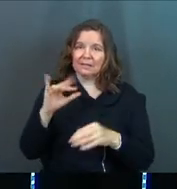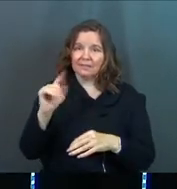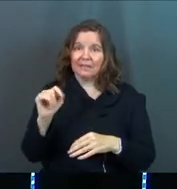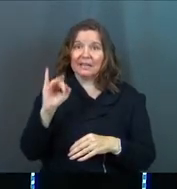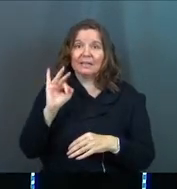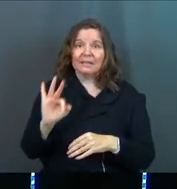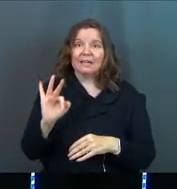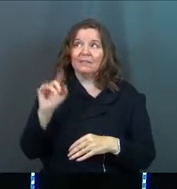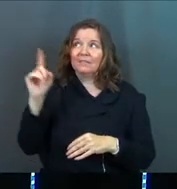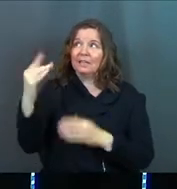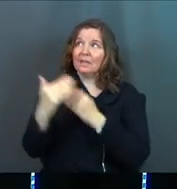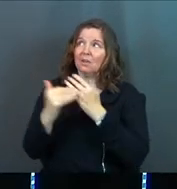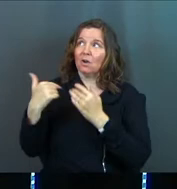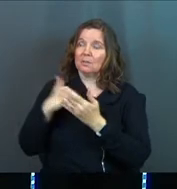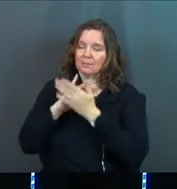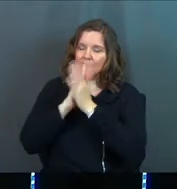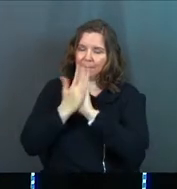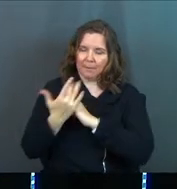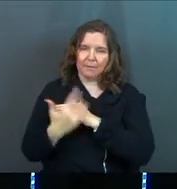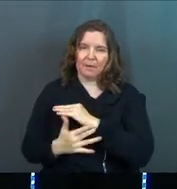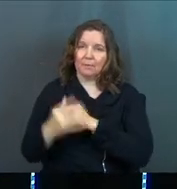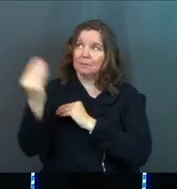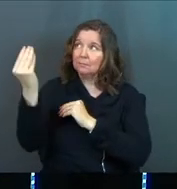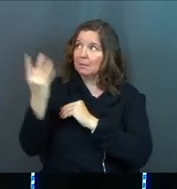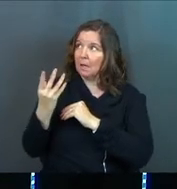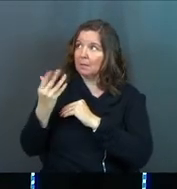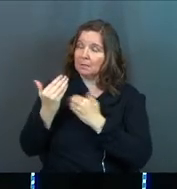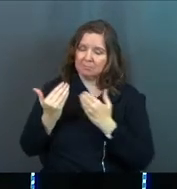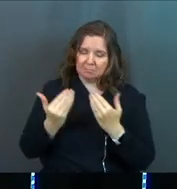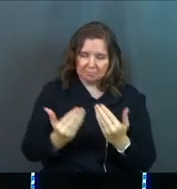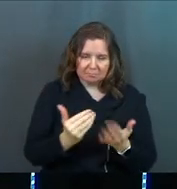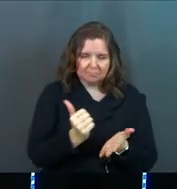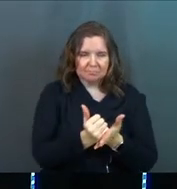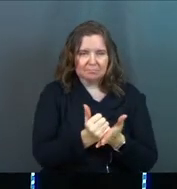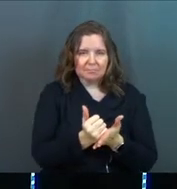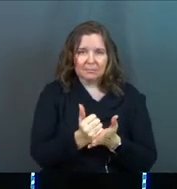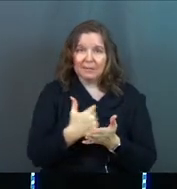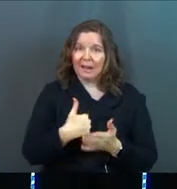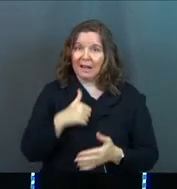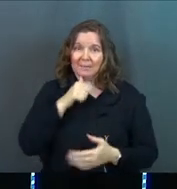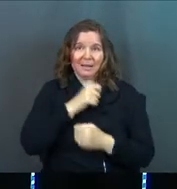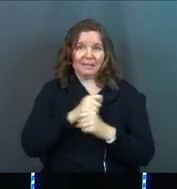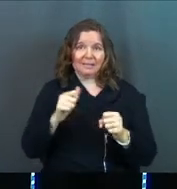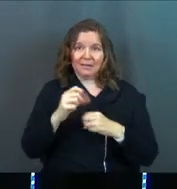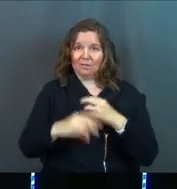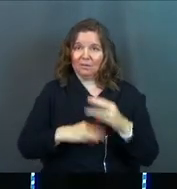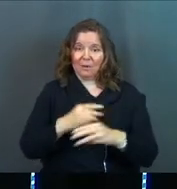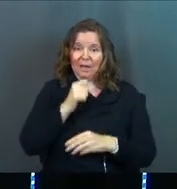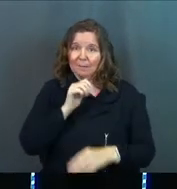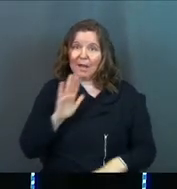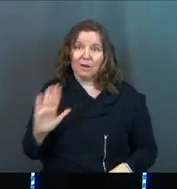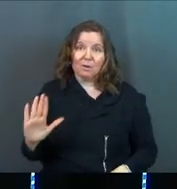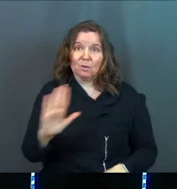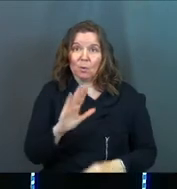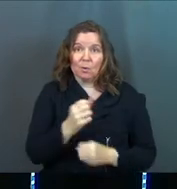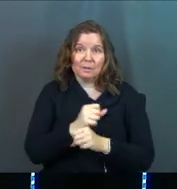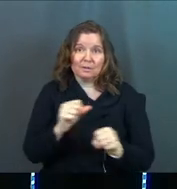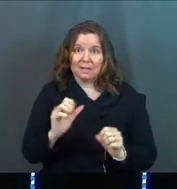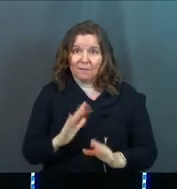feet if ever he calls me to be available to you. But I'm not the savior of the world and I'm not your savior.